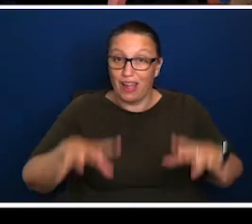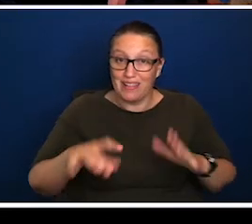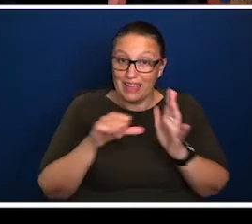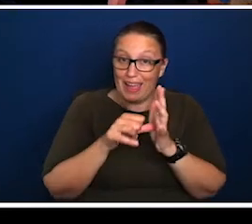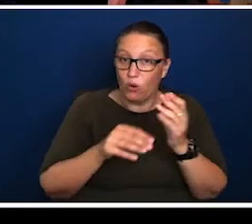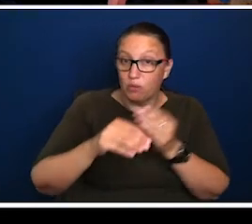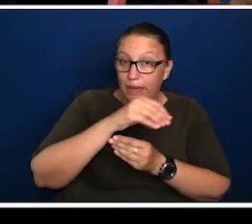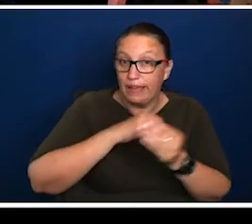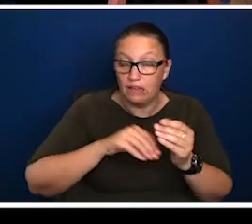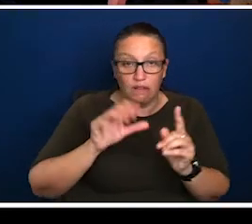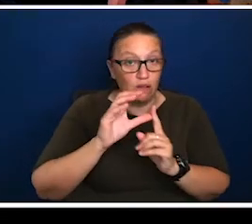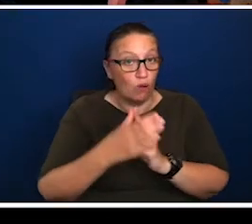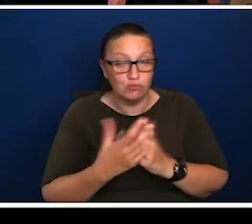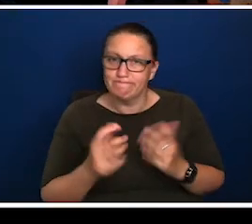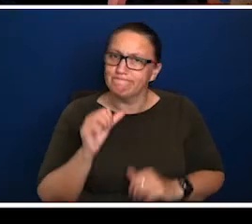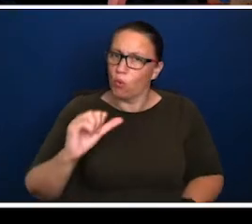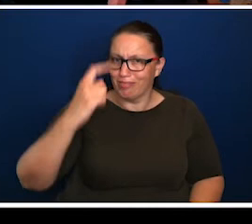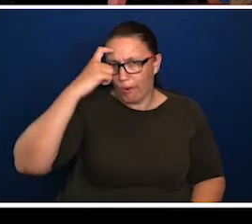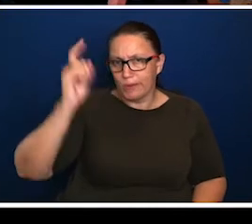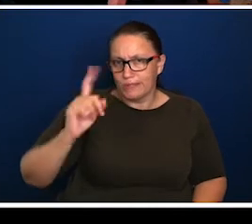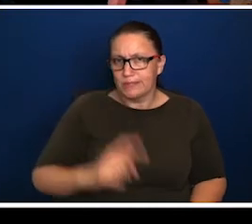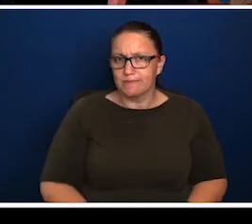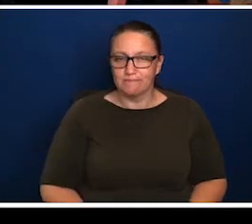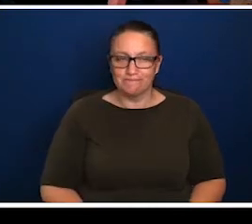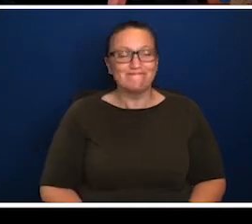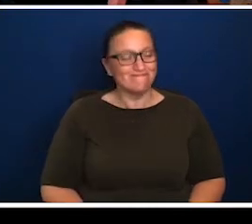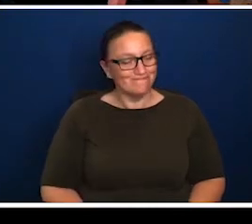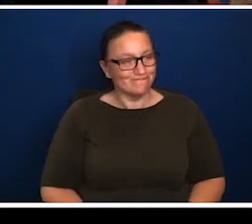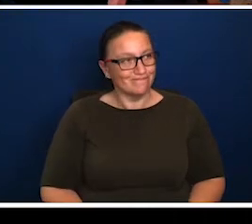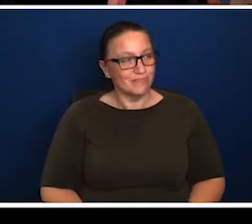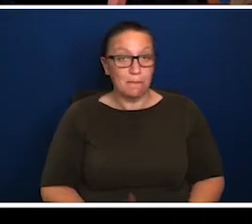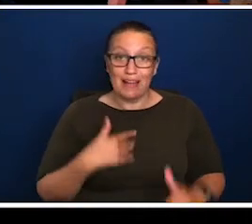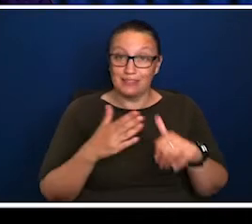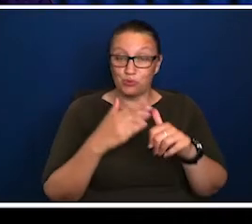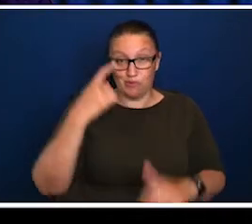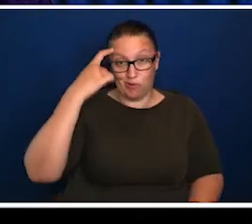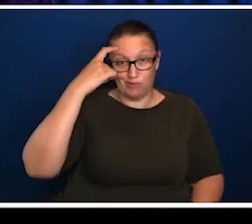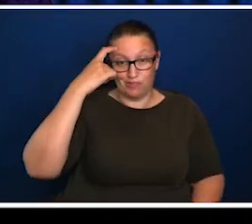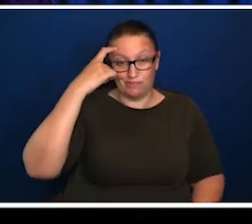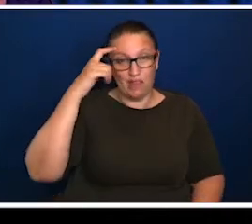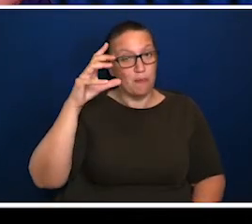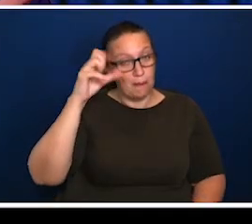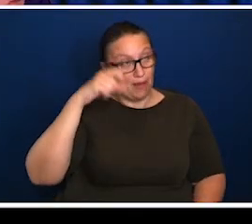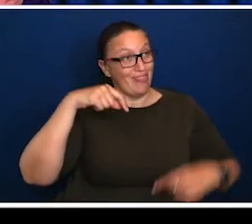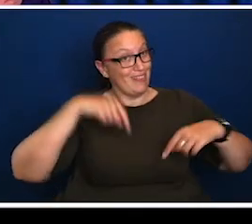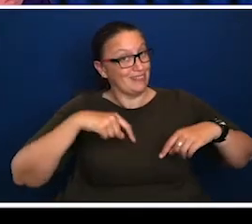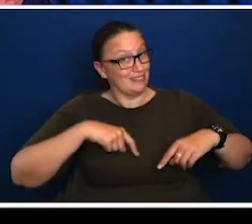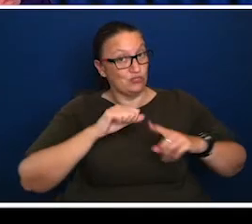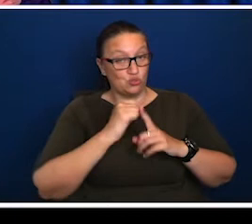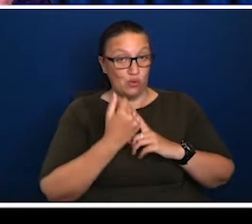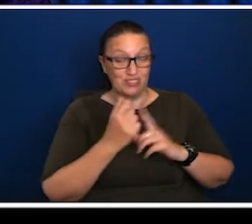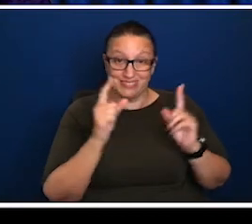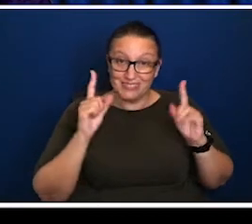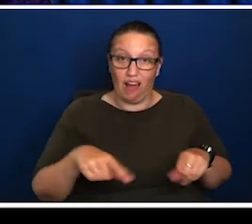and culture. So any initial thoughts before we kick off? Yeah, so the initial thought is, remember this begins as a health